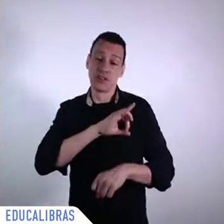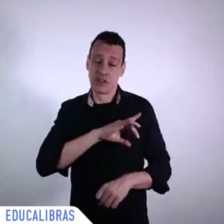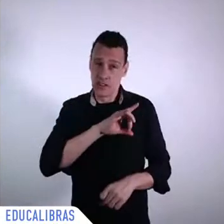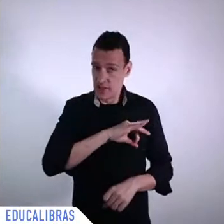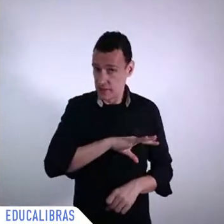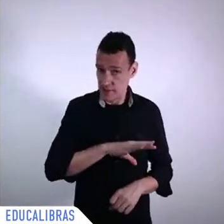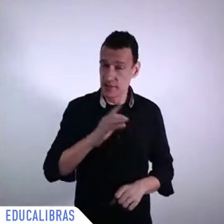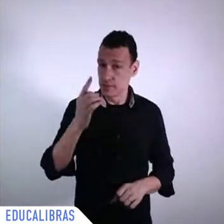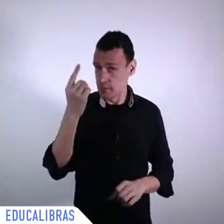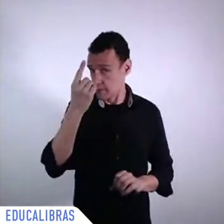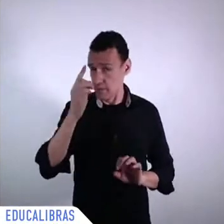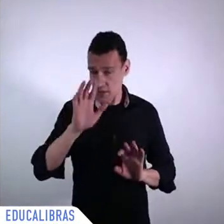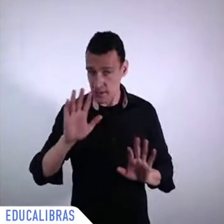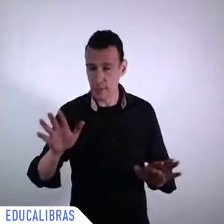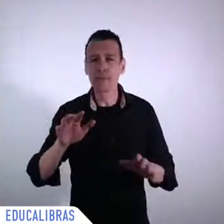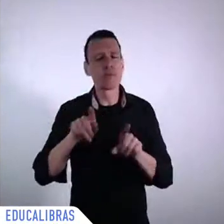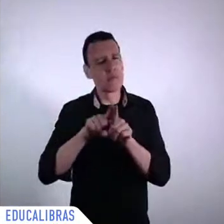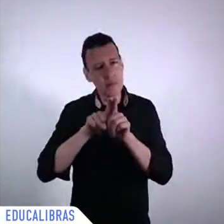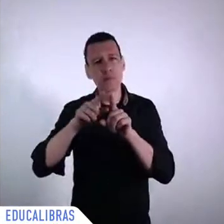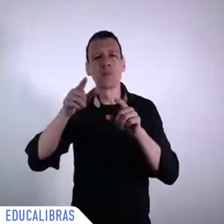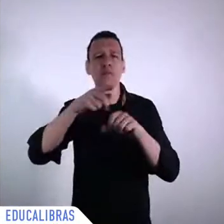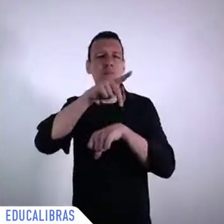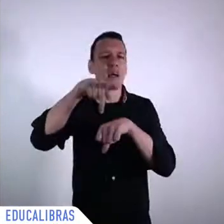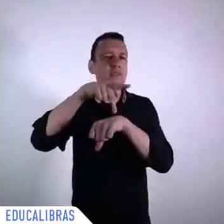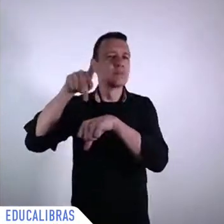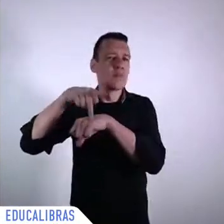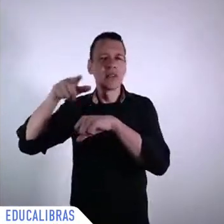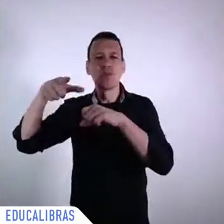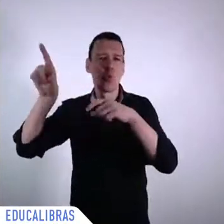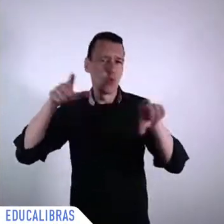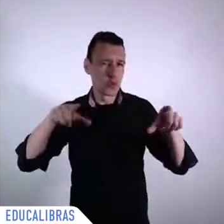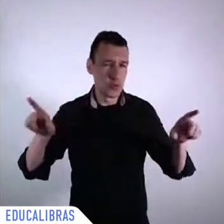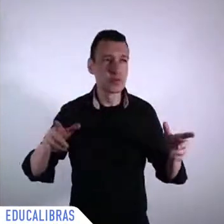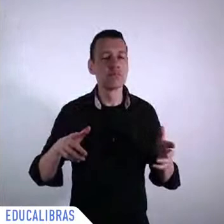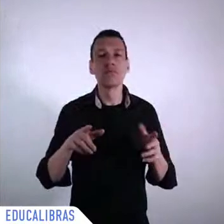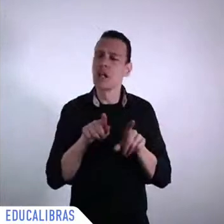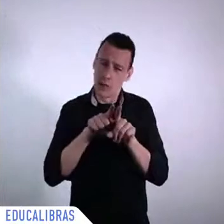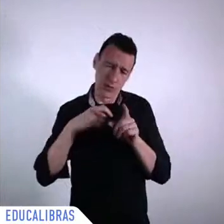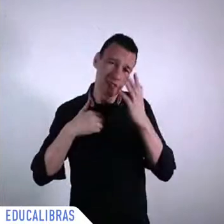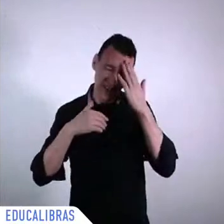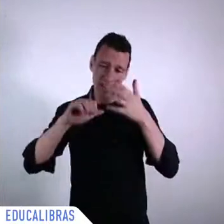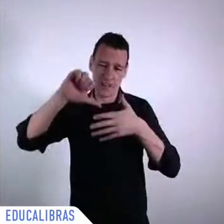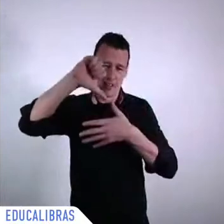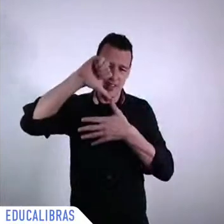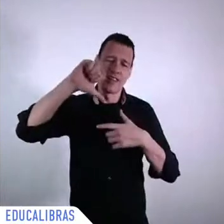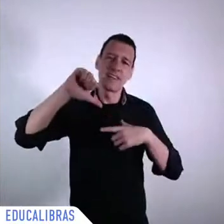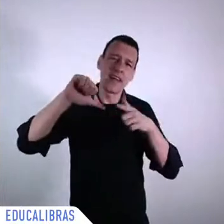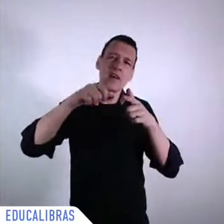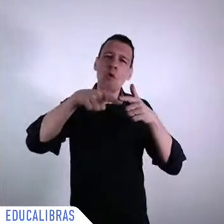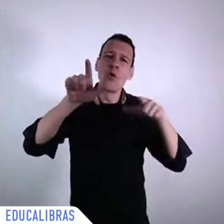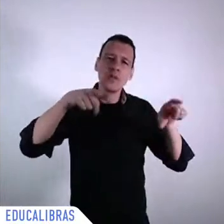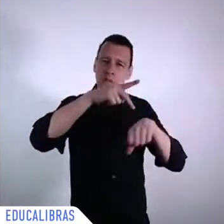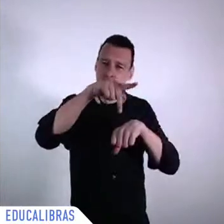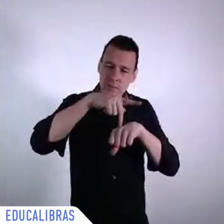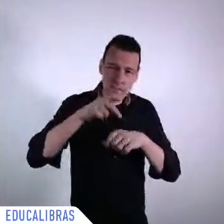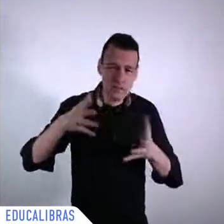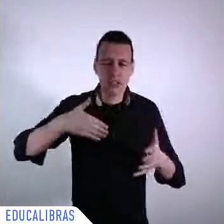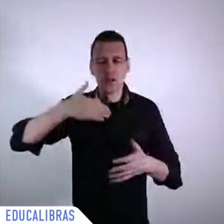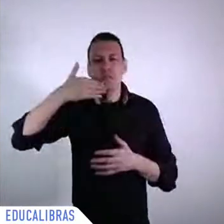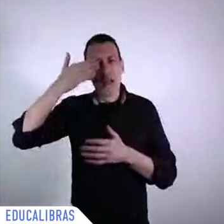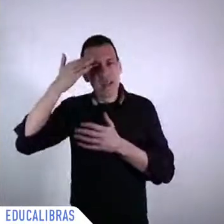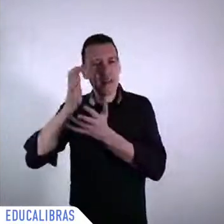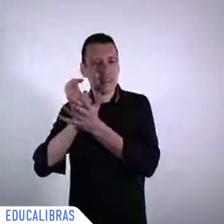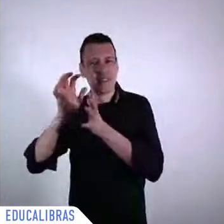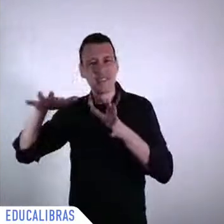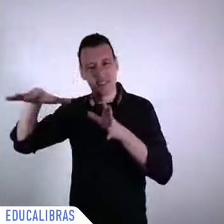America, in other countries in the Middle East, and in other parts of the world, but in Chile, the protest, which was always shown as a